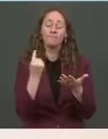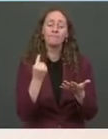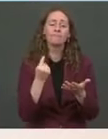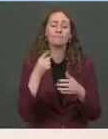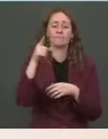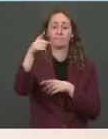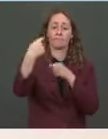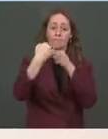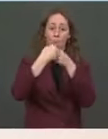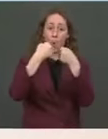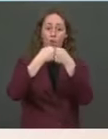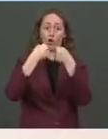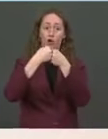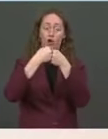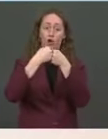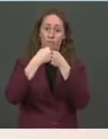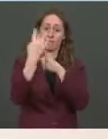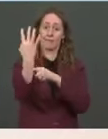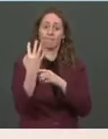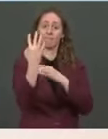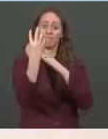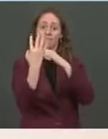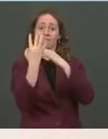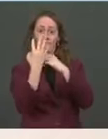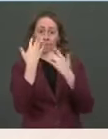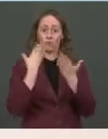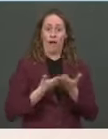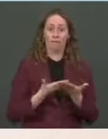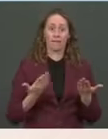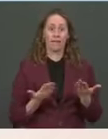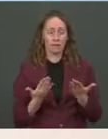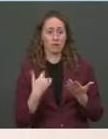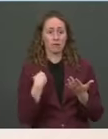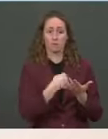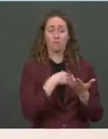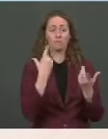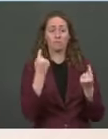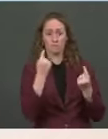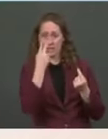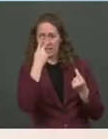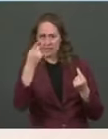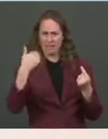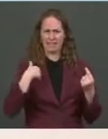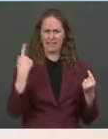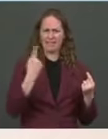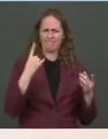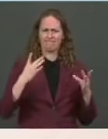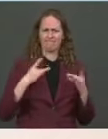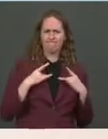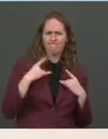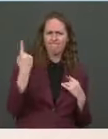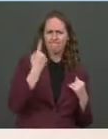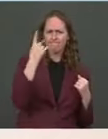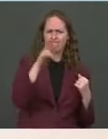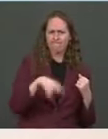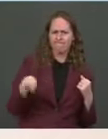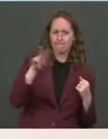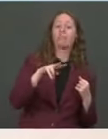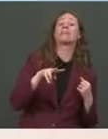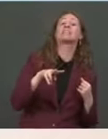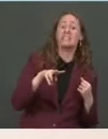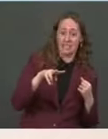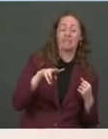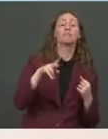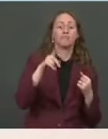are both assessed for whether they have any symptoms. If they have symptoms, the intention is for them to be quarantined.